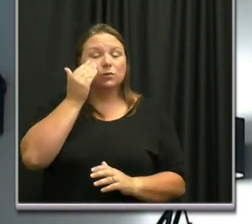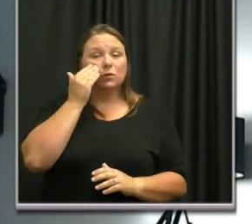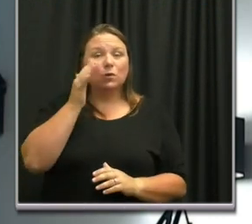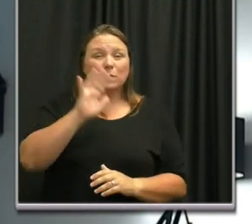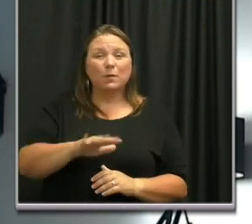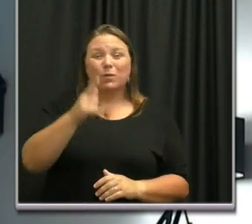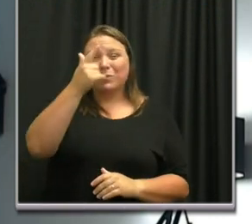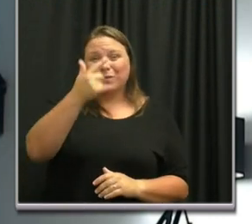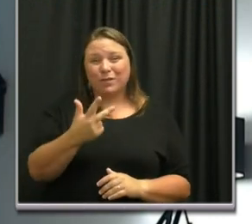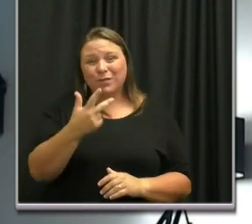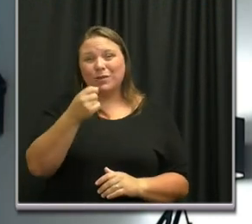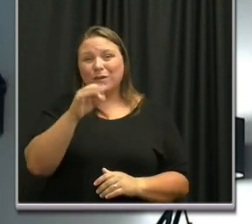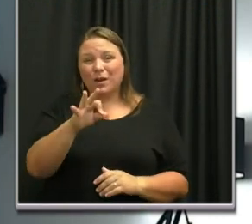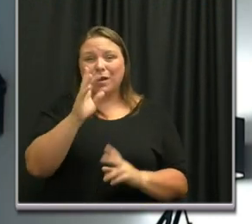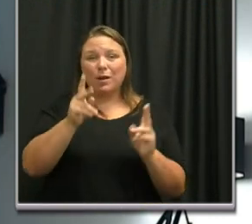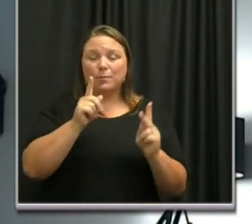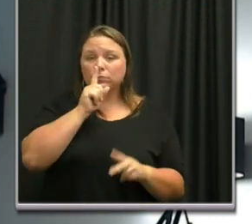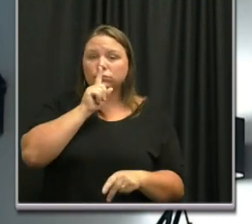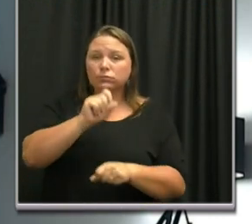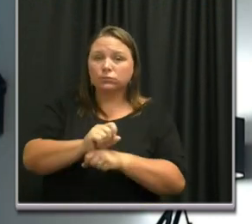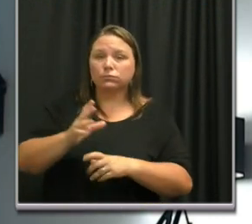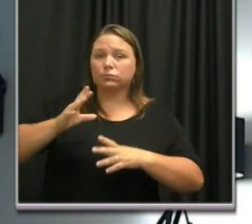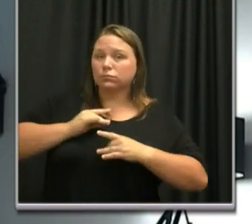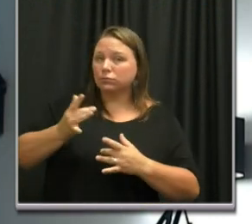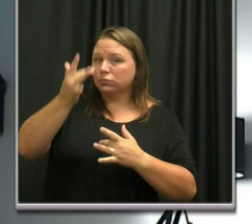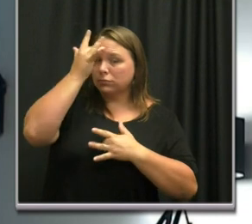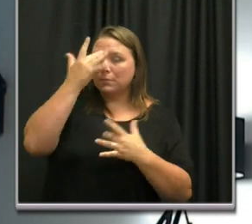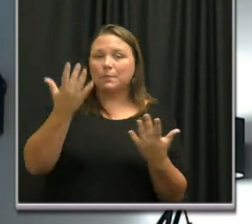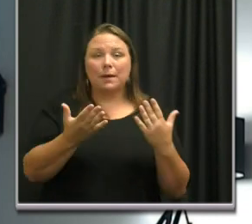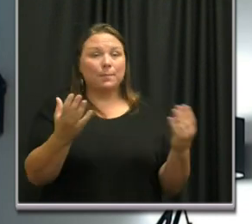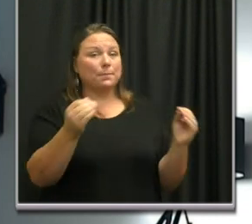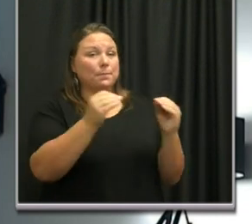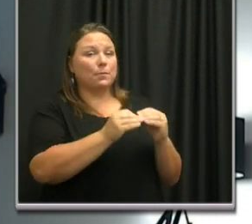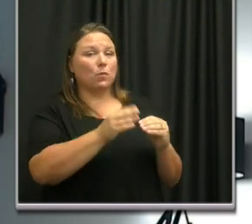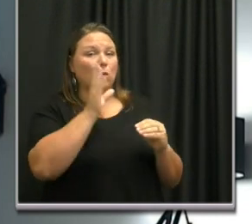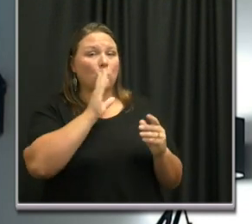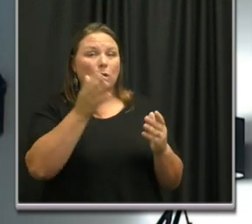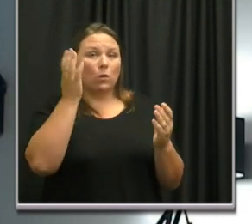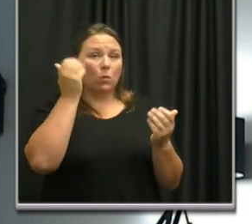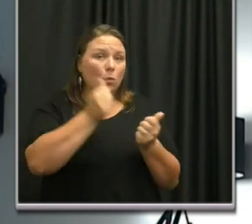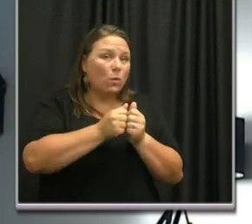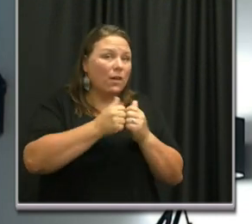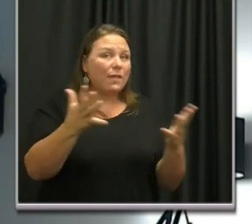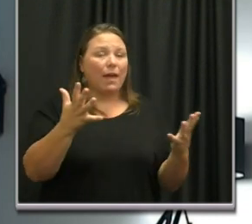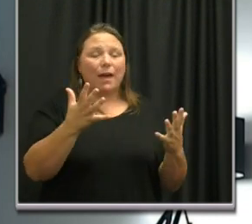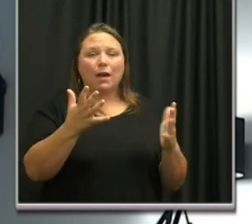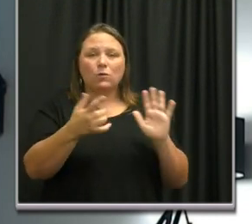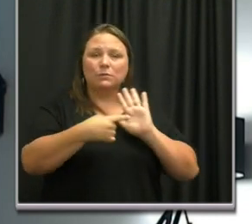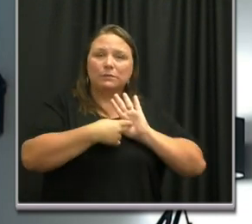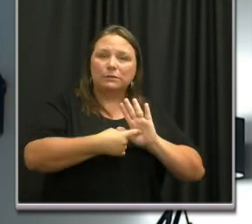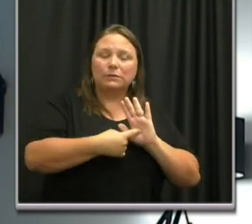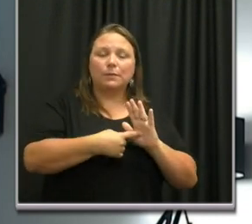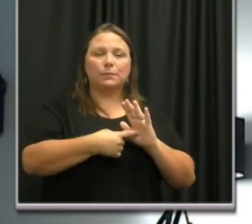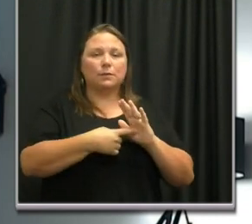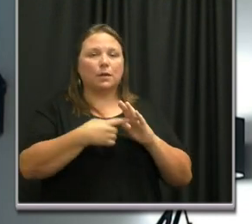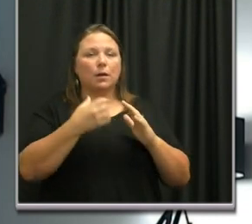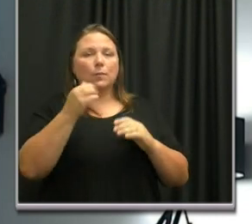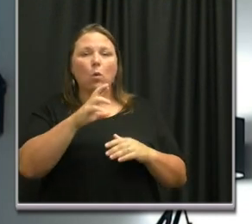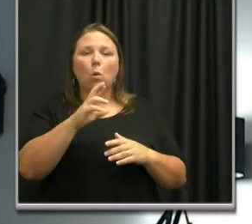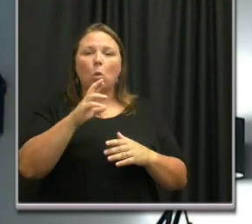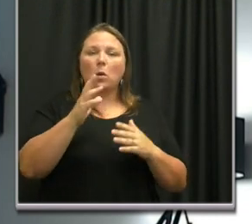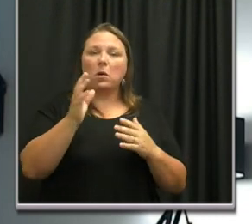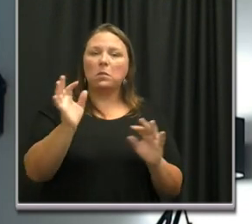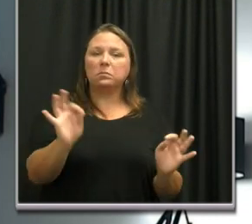third of these infected, perhaps more, are completely without symptoms or have only minor